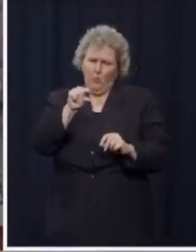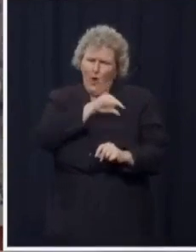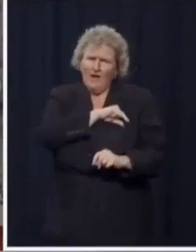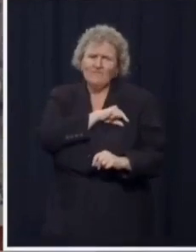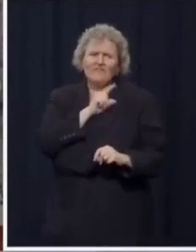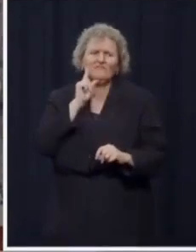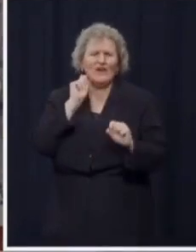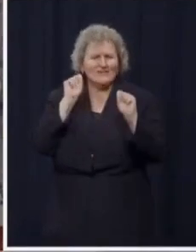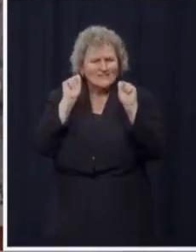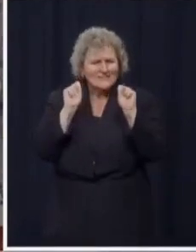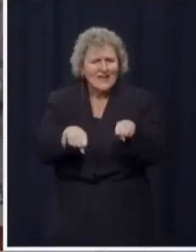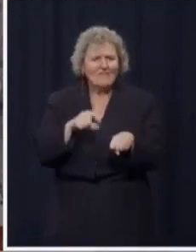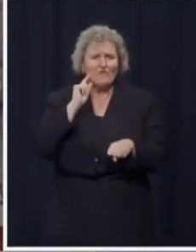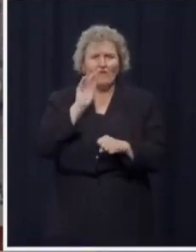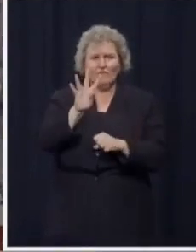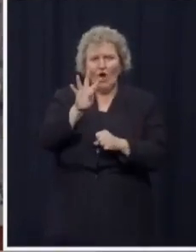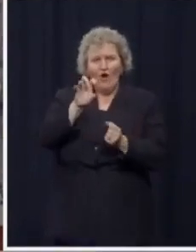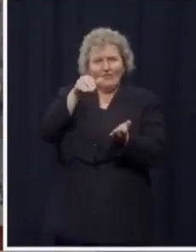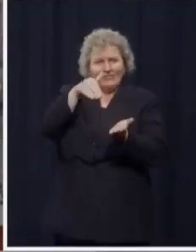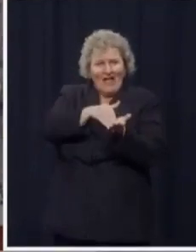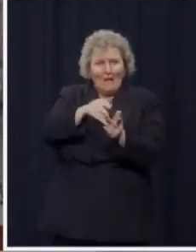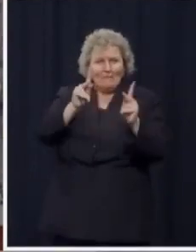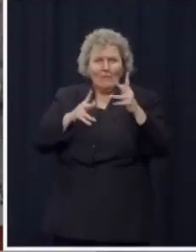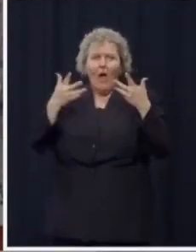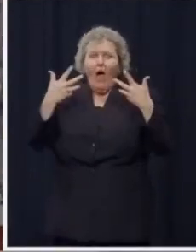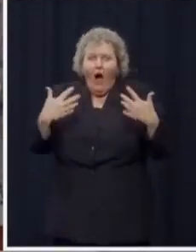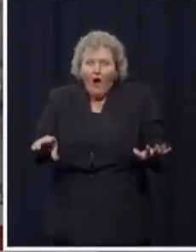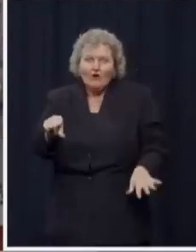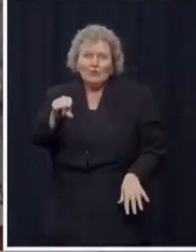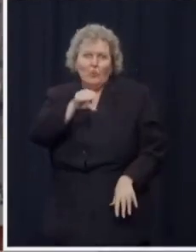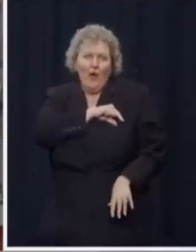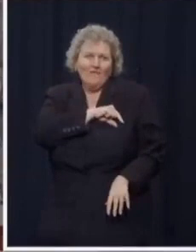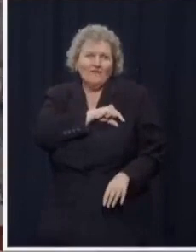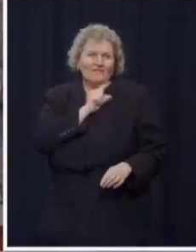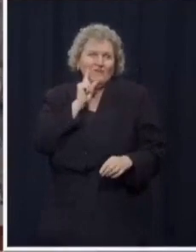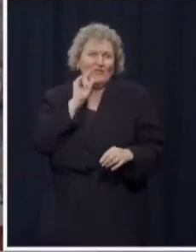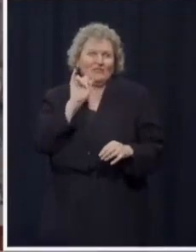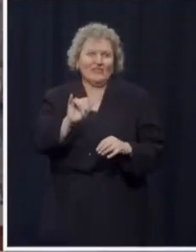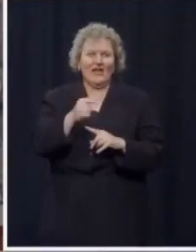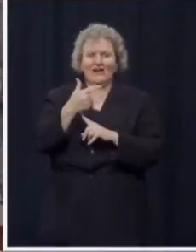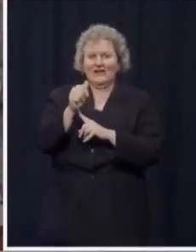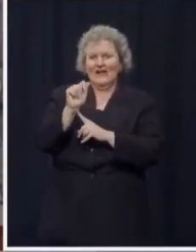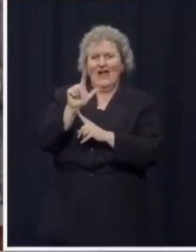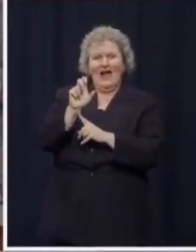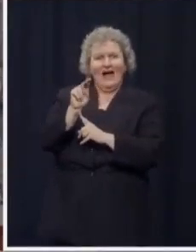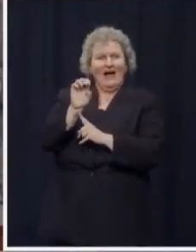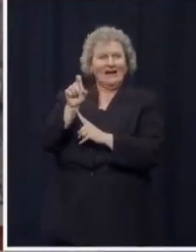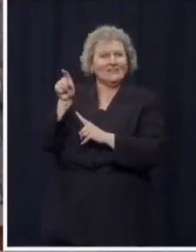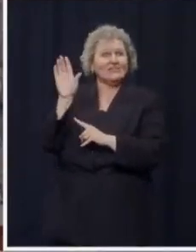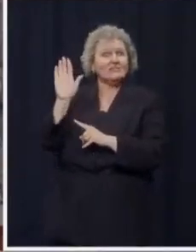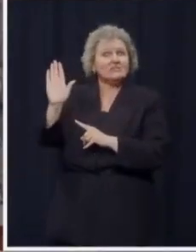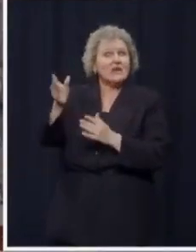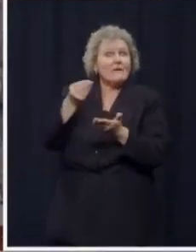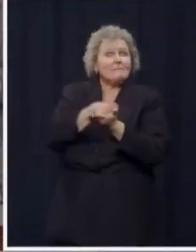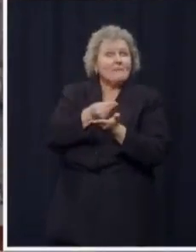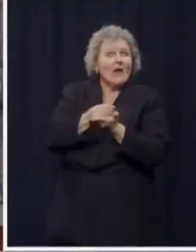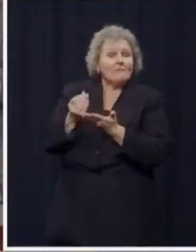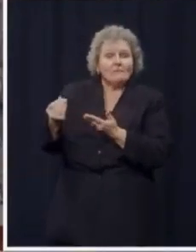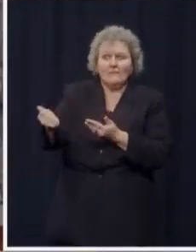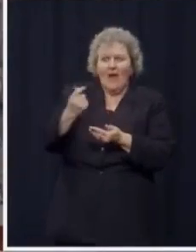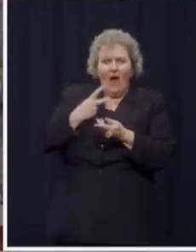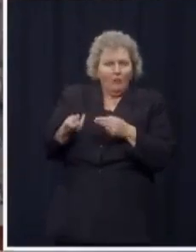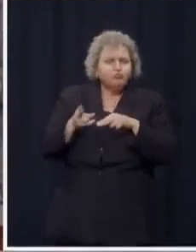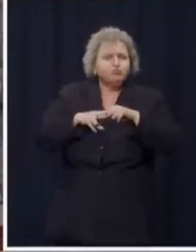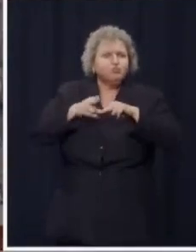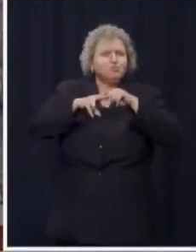Gaylene, will see their rebates nearly double. So in a nutshell, this would nearly double the number of seniors who qualify for relief